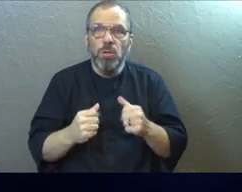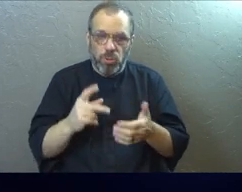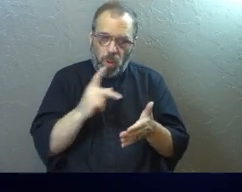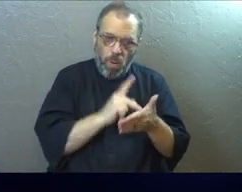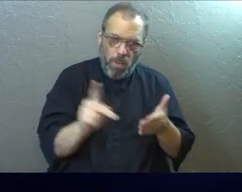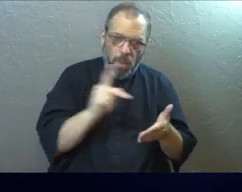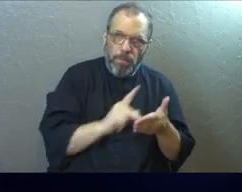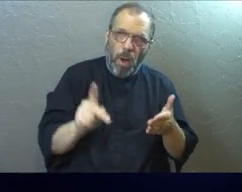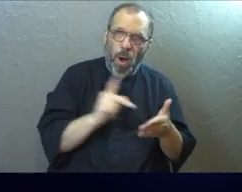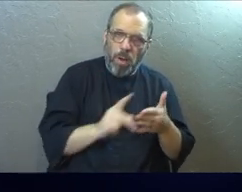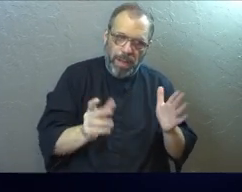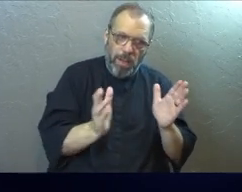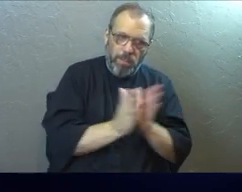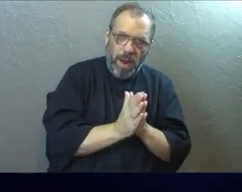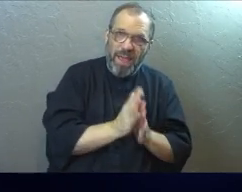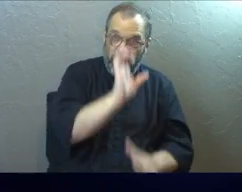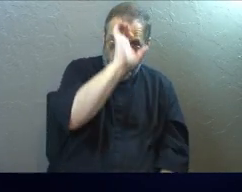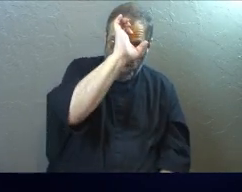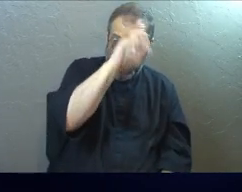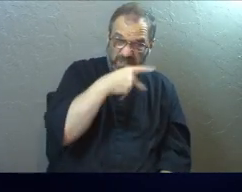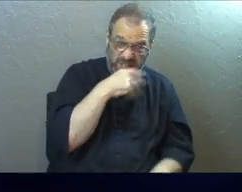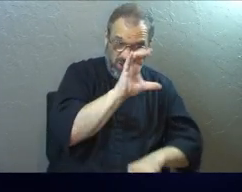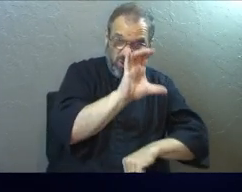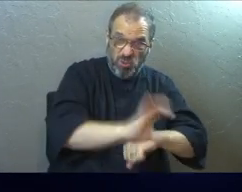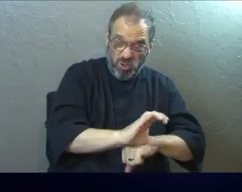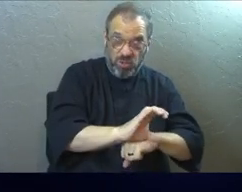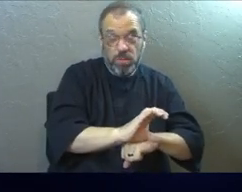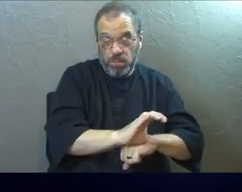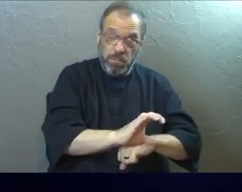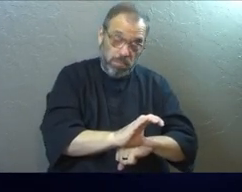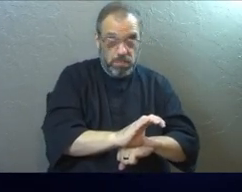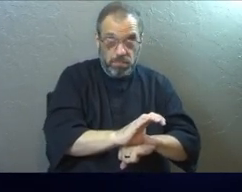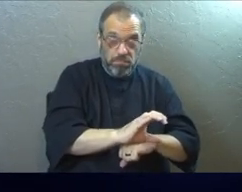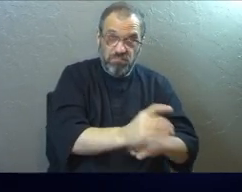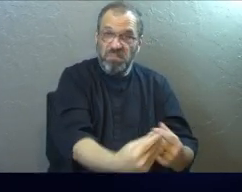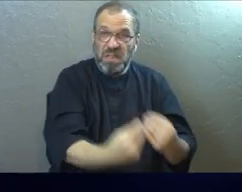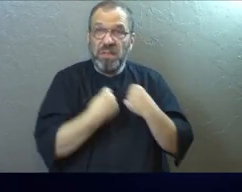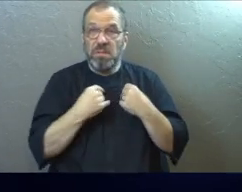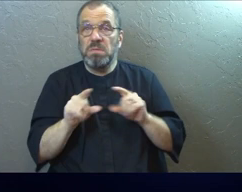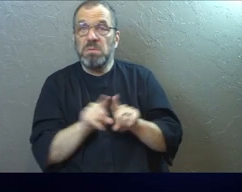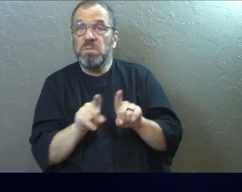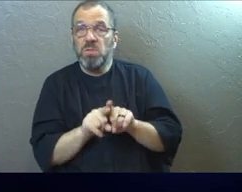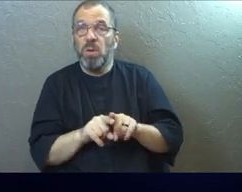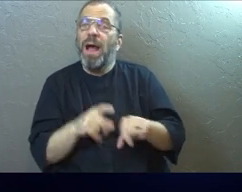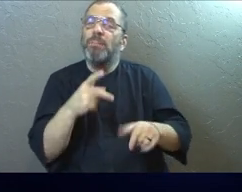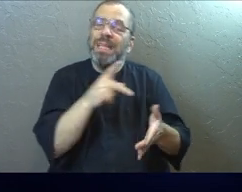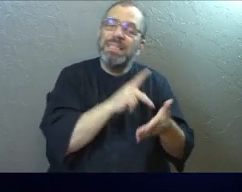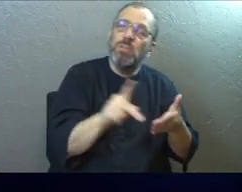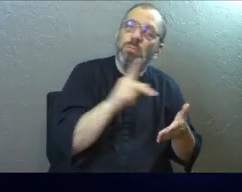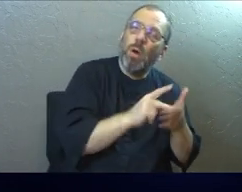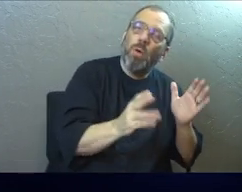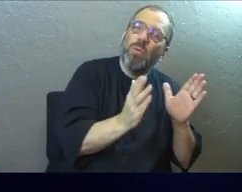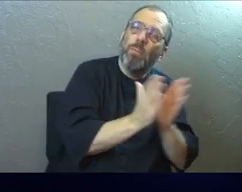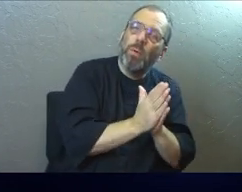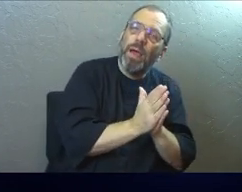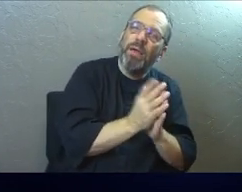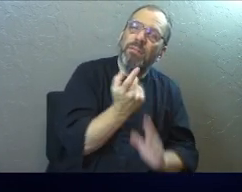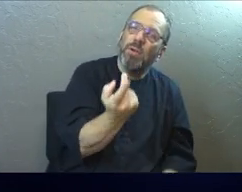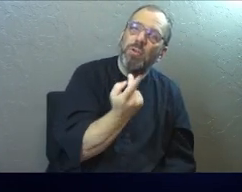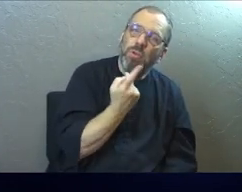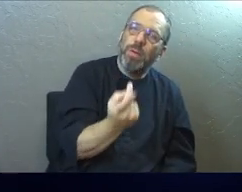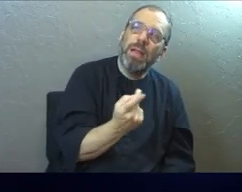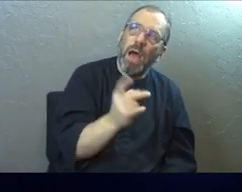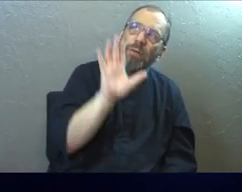of this section we're going to look at is Paul's prayer for the Ephesians, and I think by extension to us, okay, this is Paul's prayer for us.